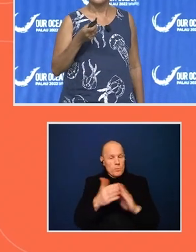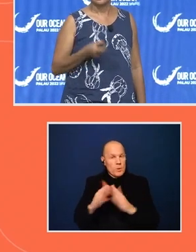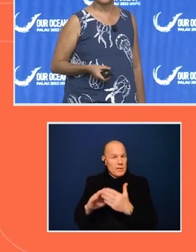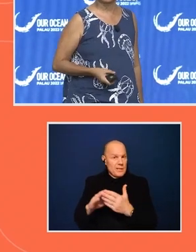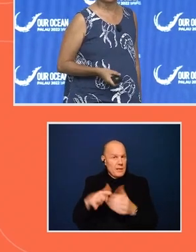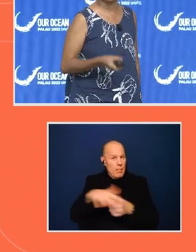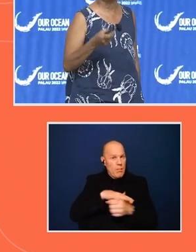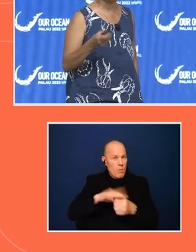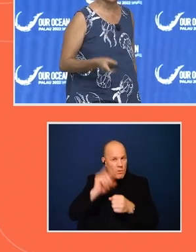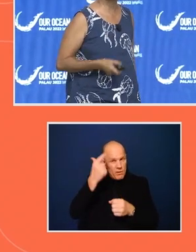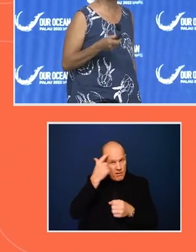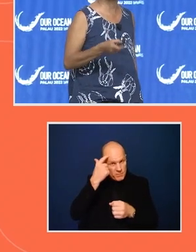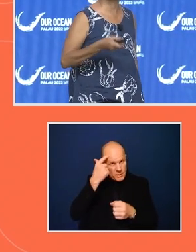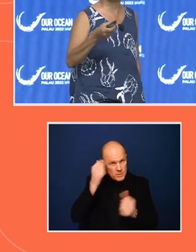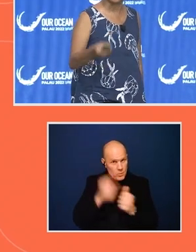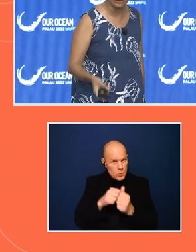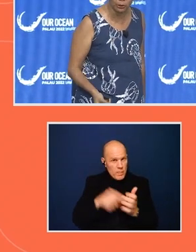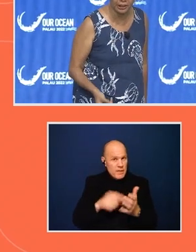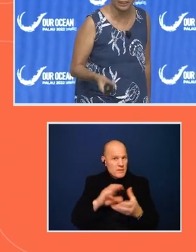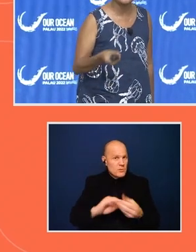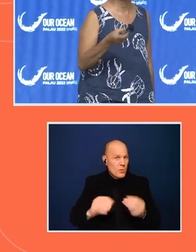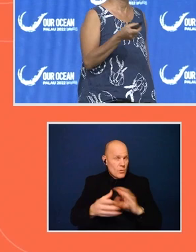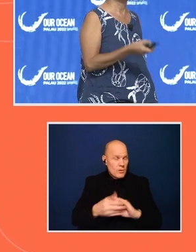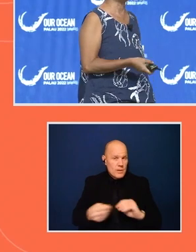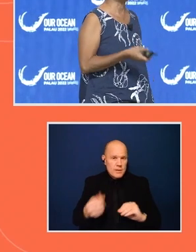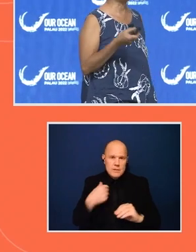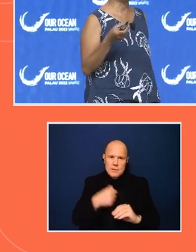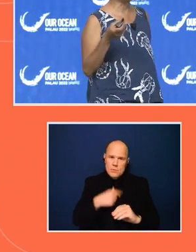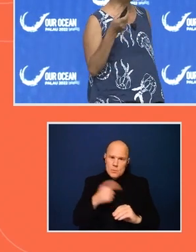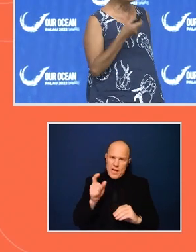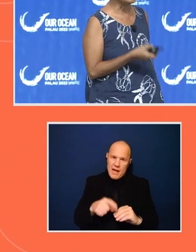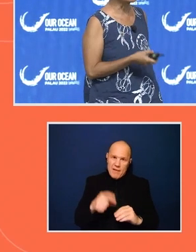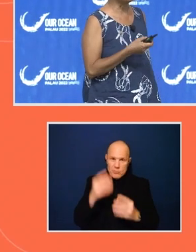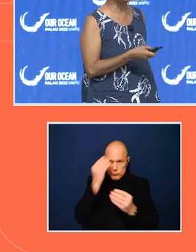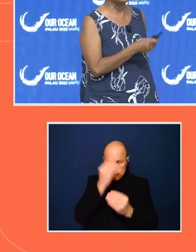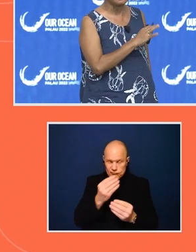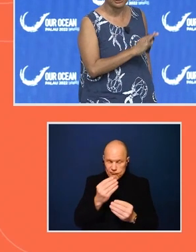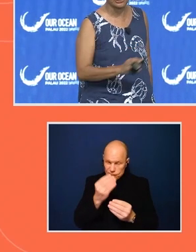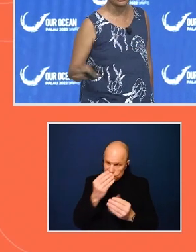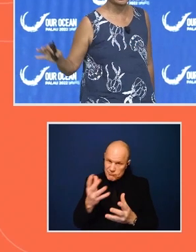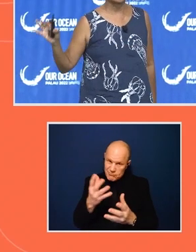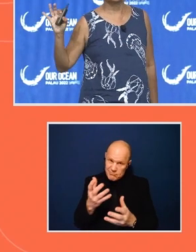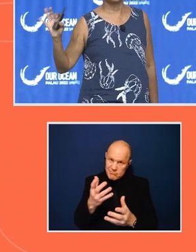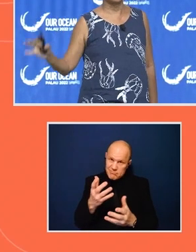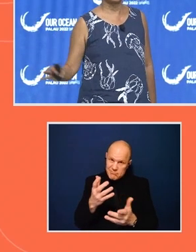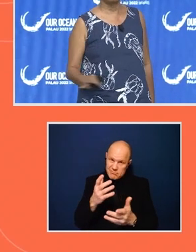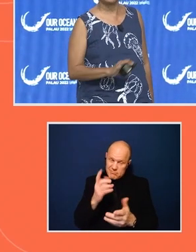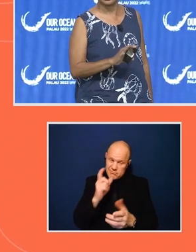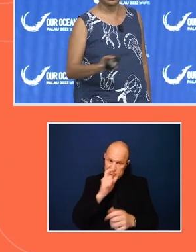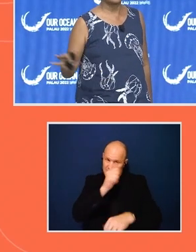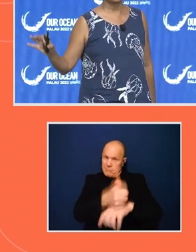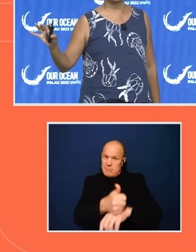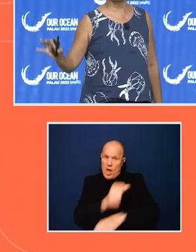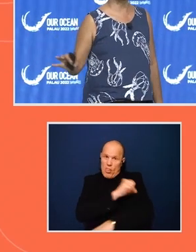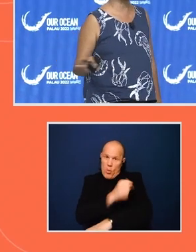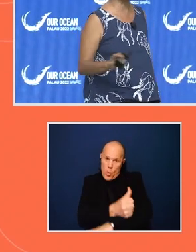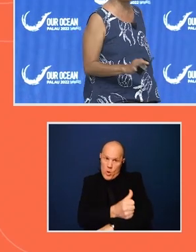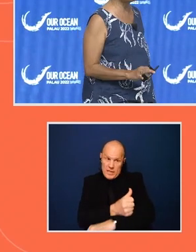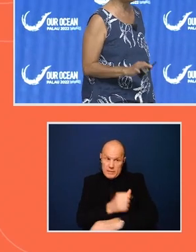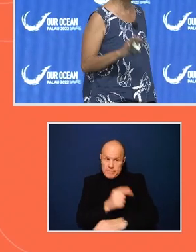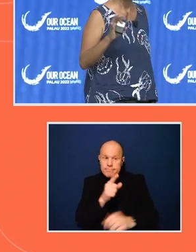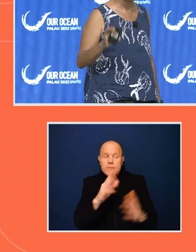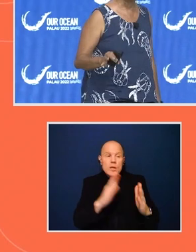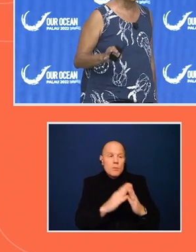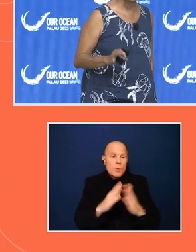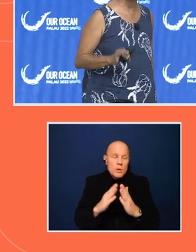this story. We have to devolve the authority to these communities because they're scattered all over. There are hundreds and thousands